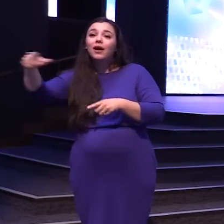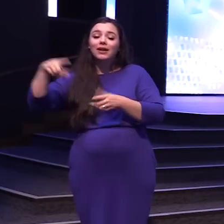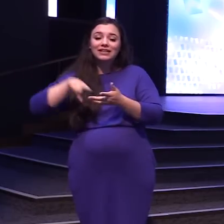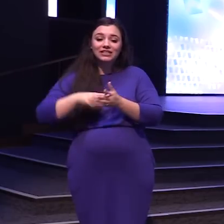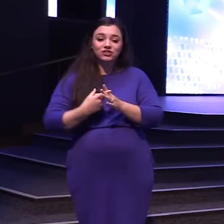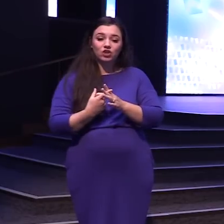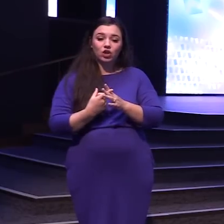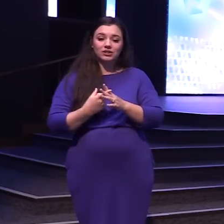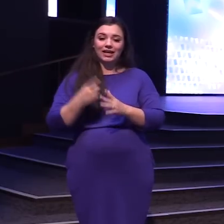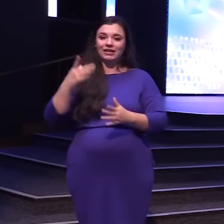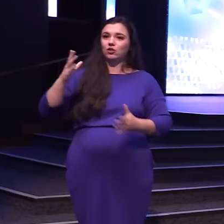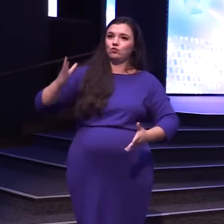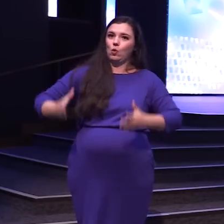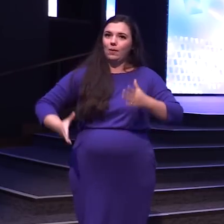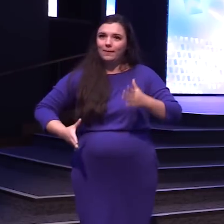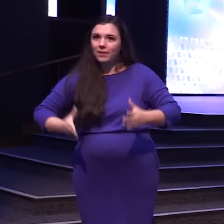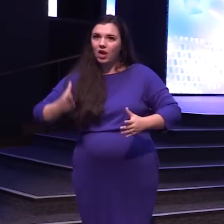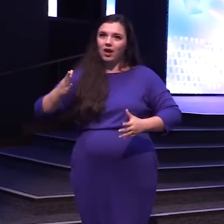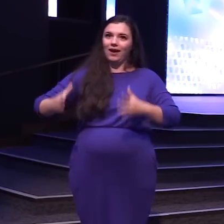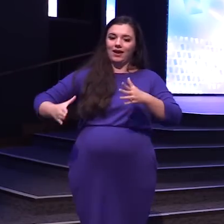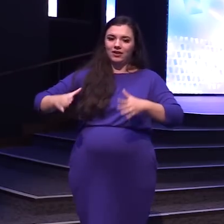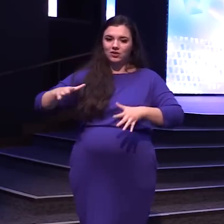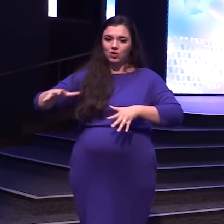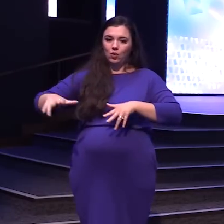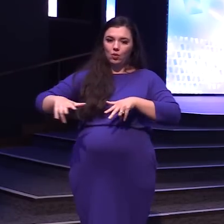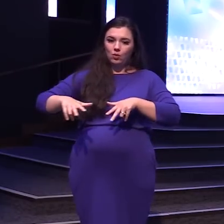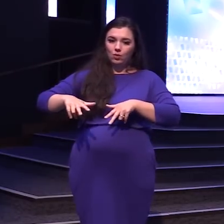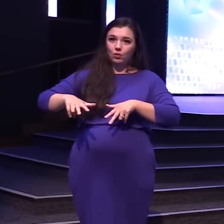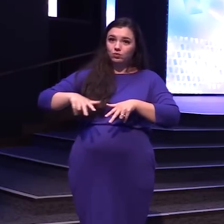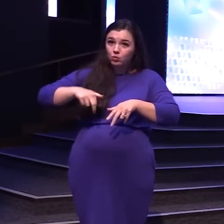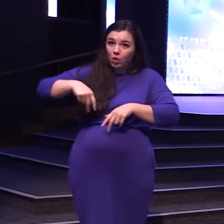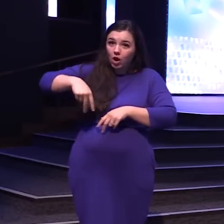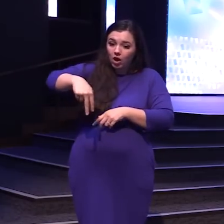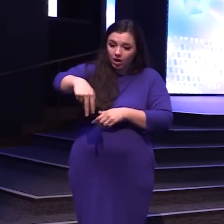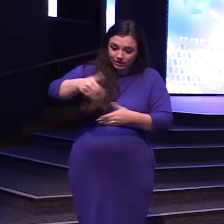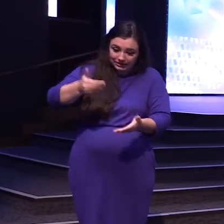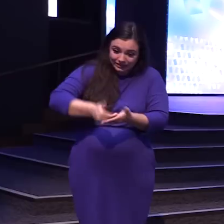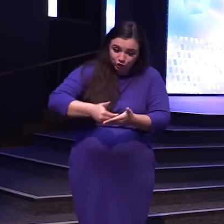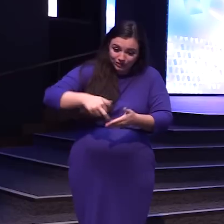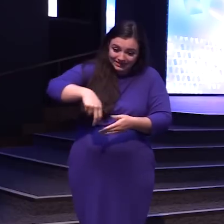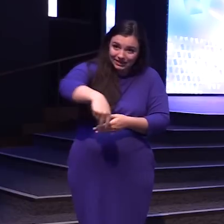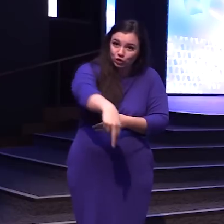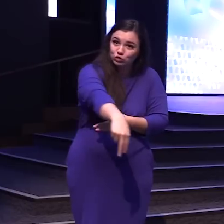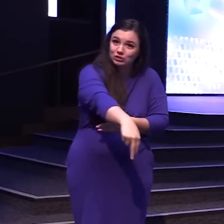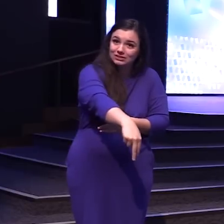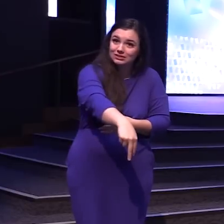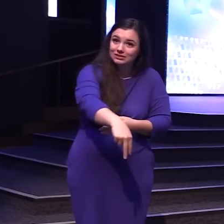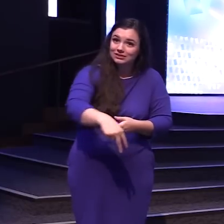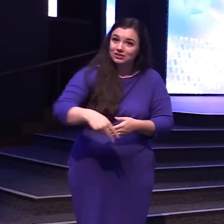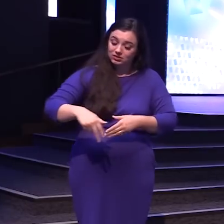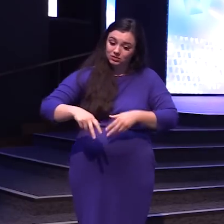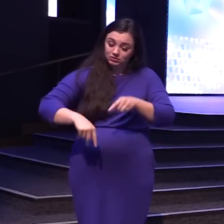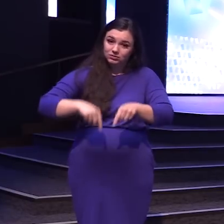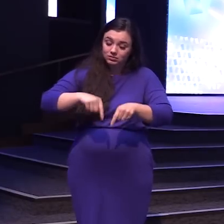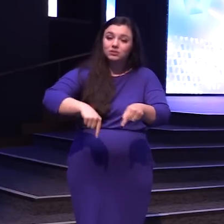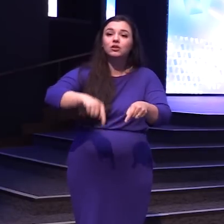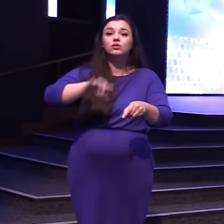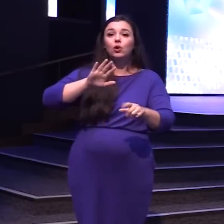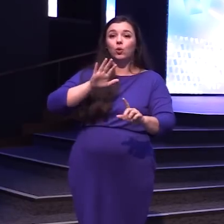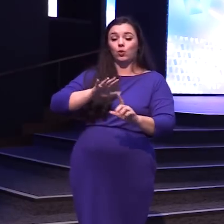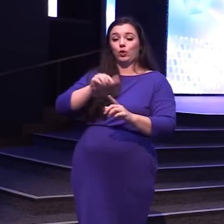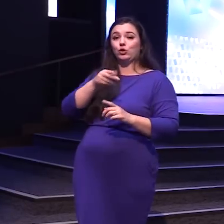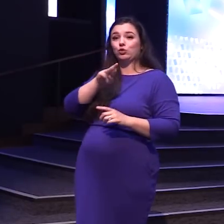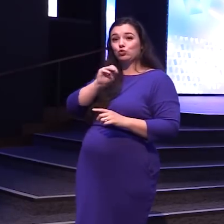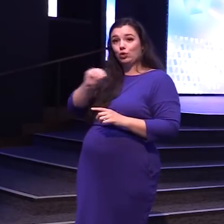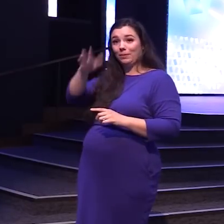doing this Robotic Like walk Towards The The stairs So the The groom's father You know His dad Comes